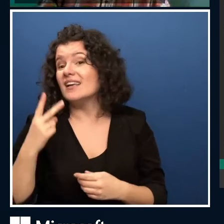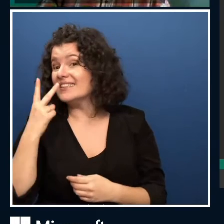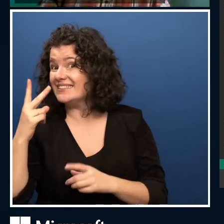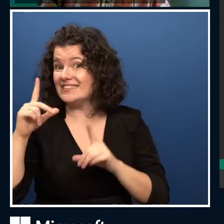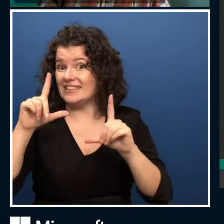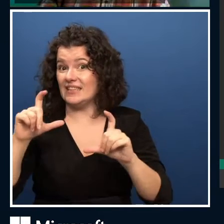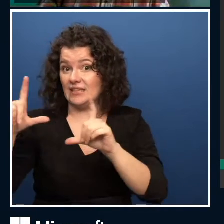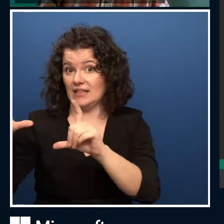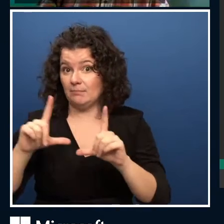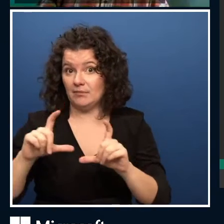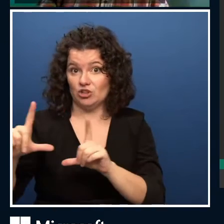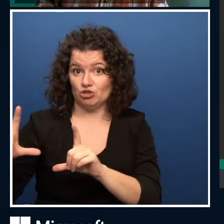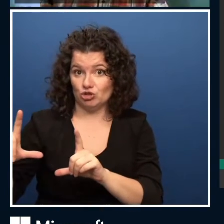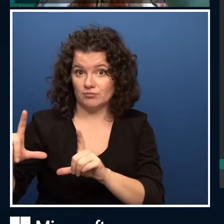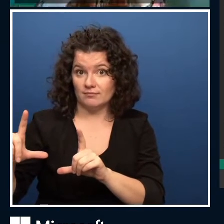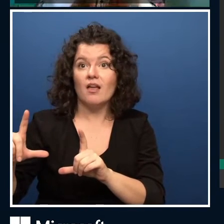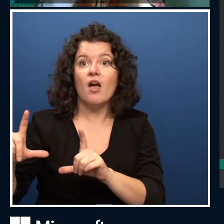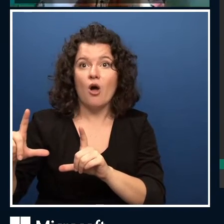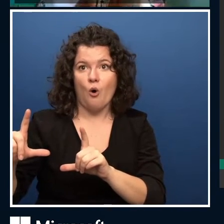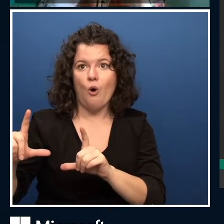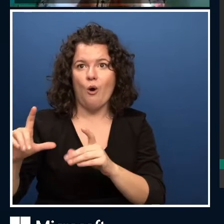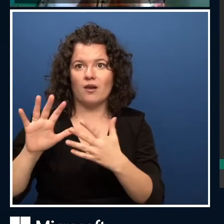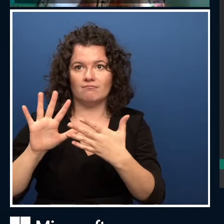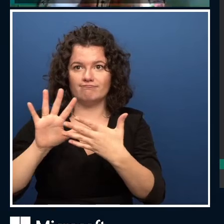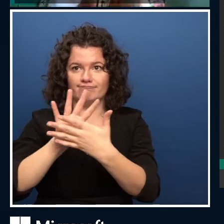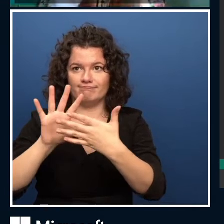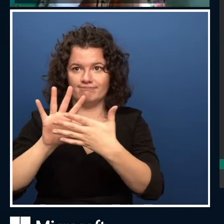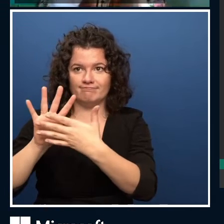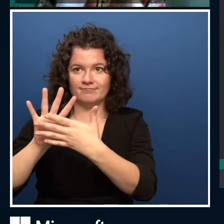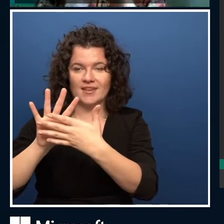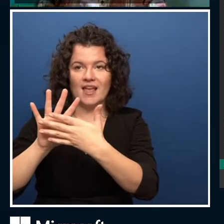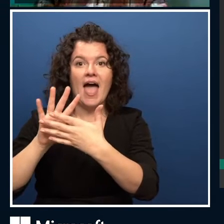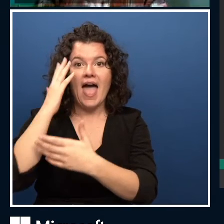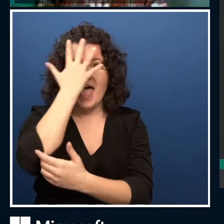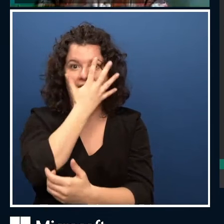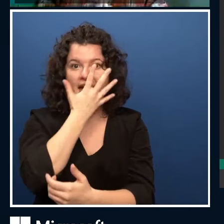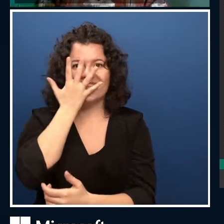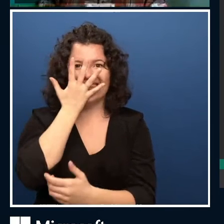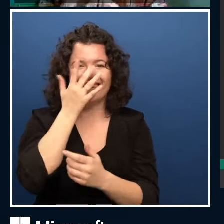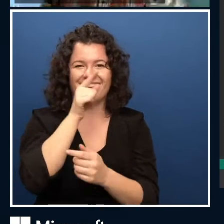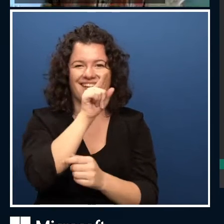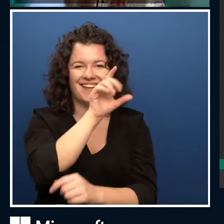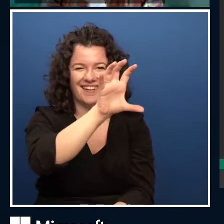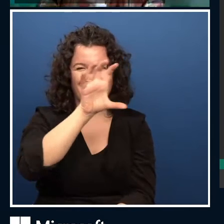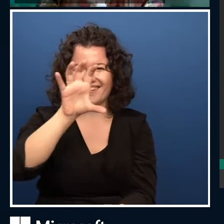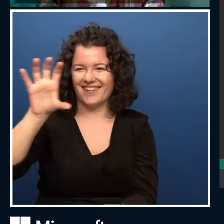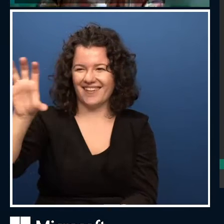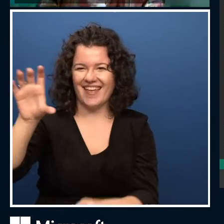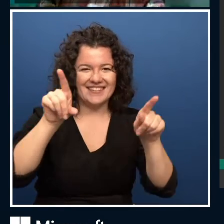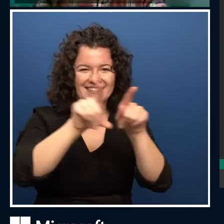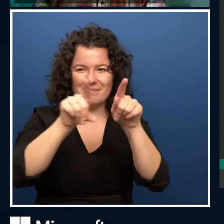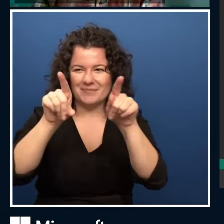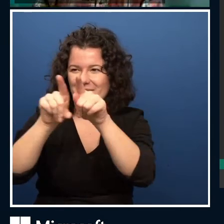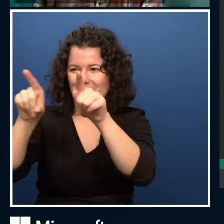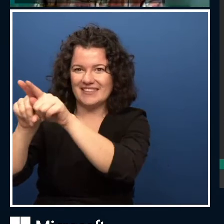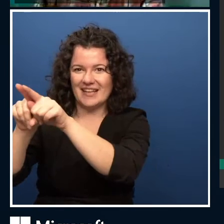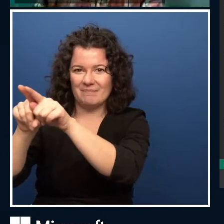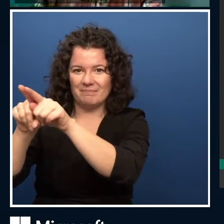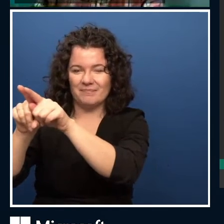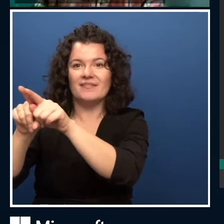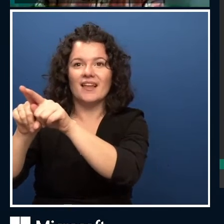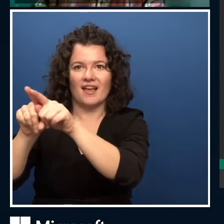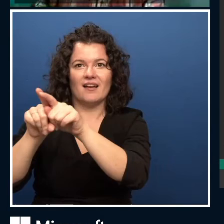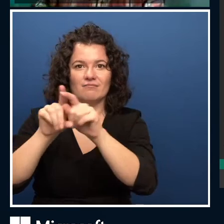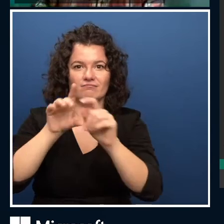aligned now in the proper way. Head is exactly in the same position. So the only thing we need to do is to mix all of that together to produce the